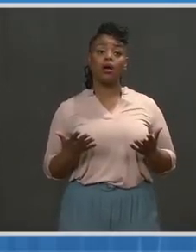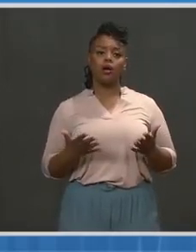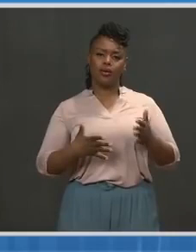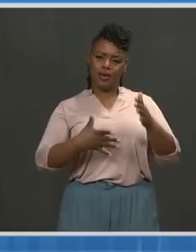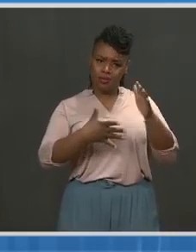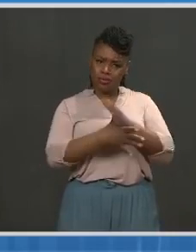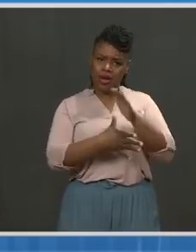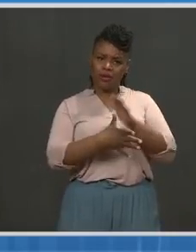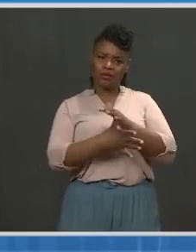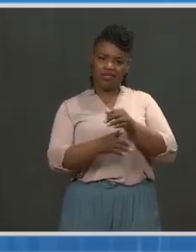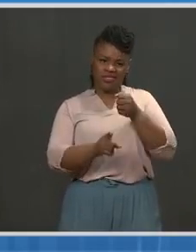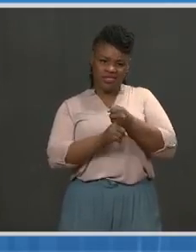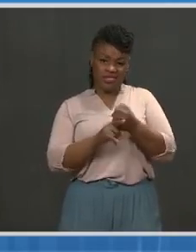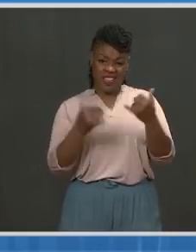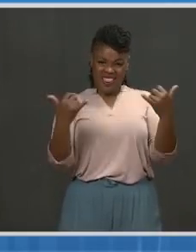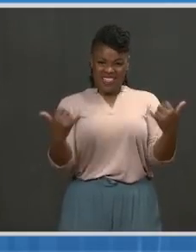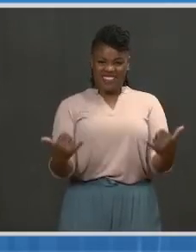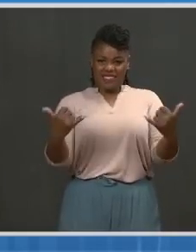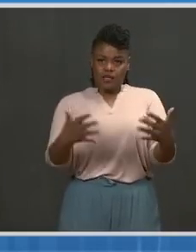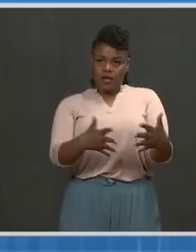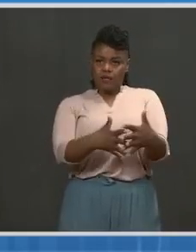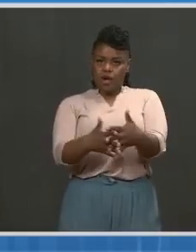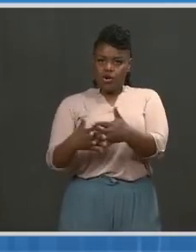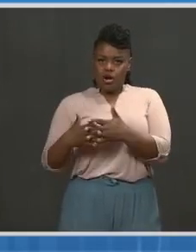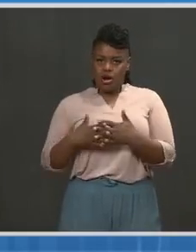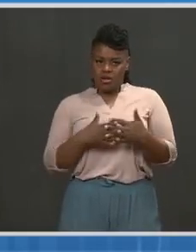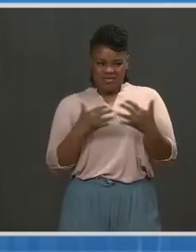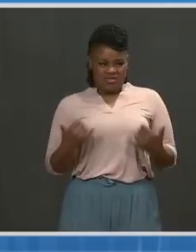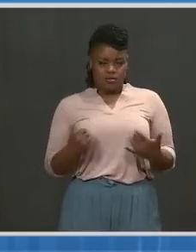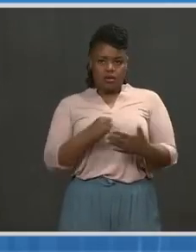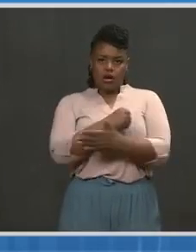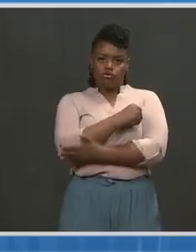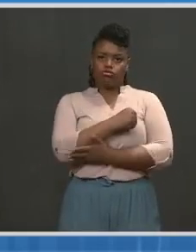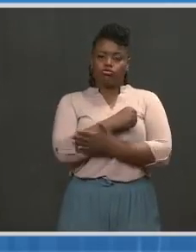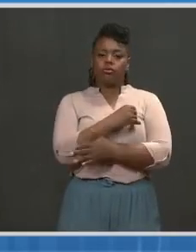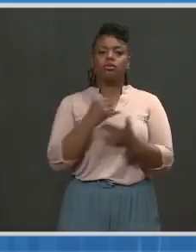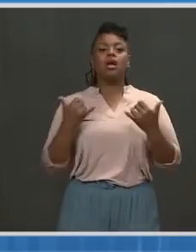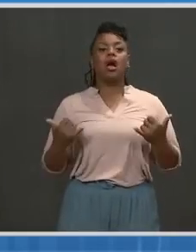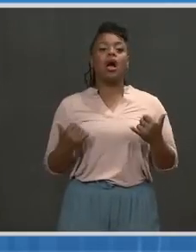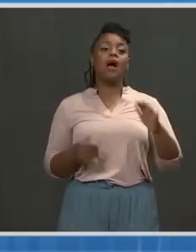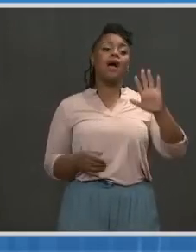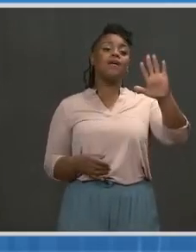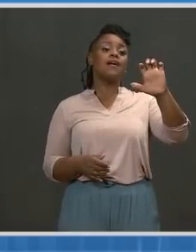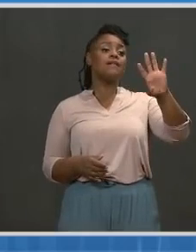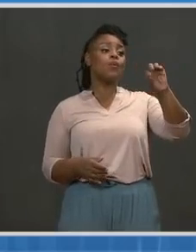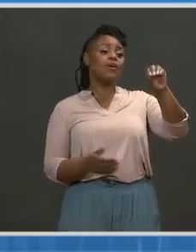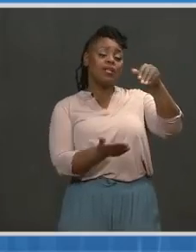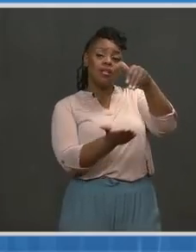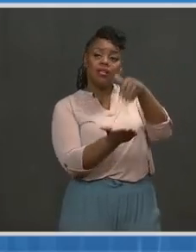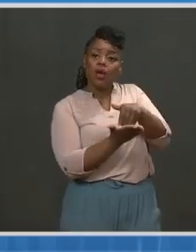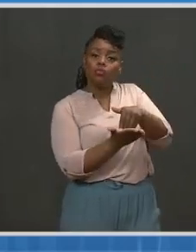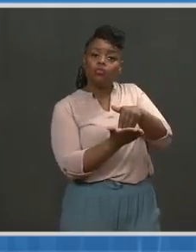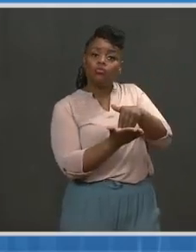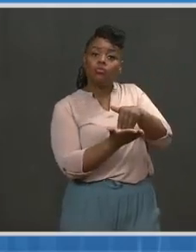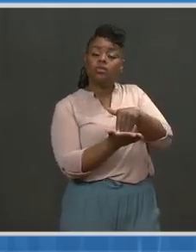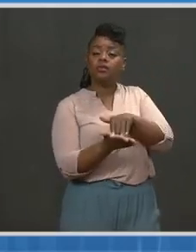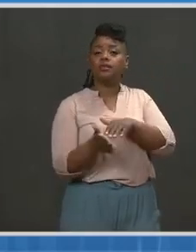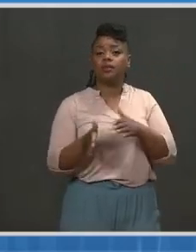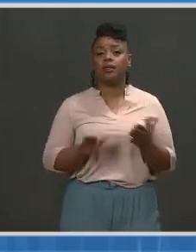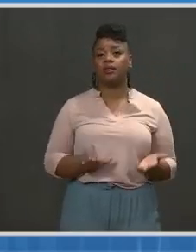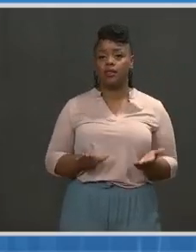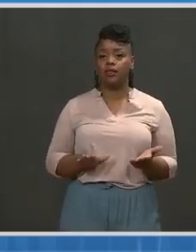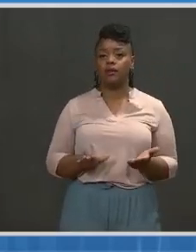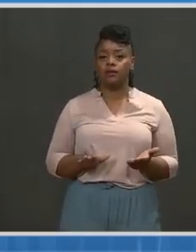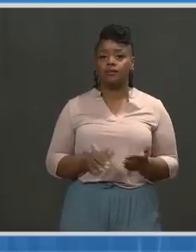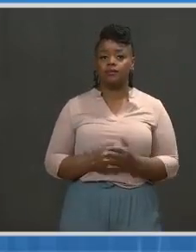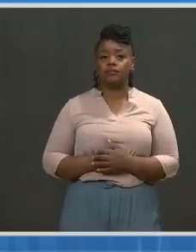prioritize the vaccination in this country. We've suffered over 540,000 deaths, more than anywhere else